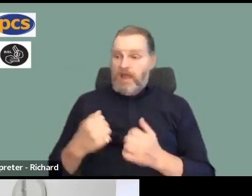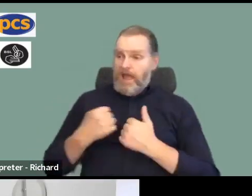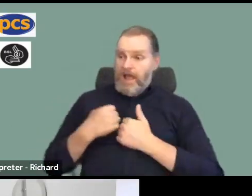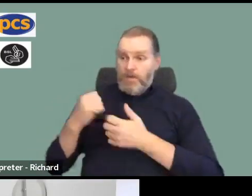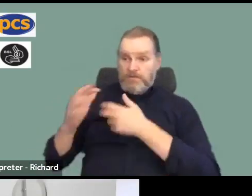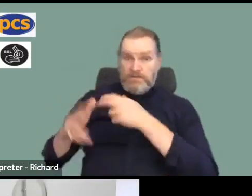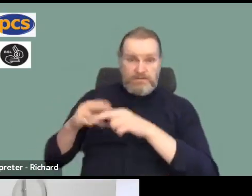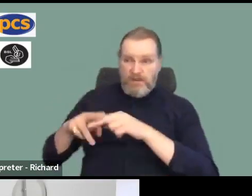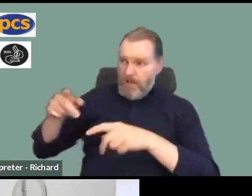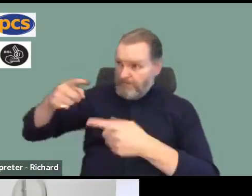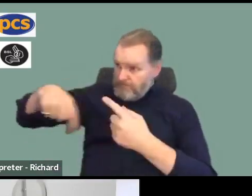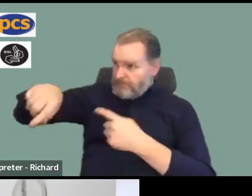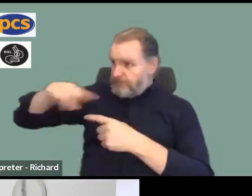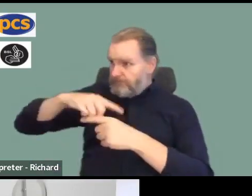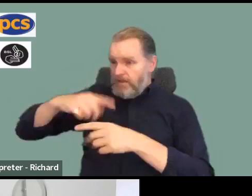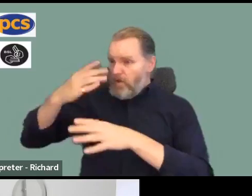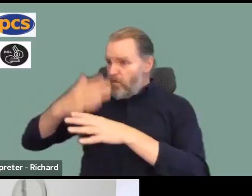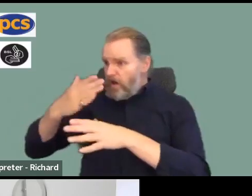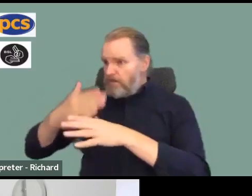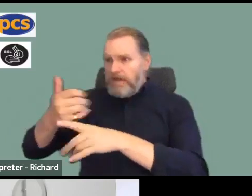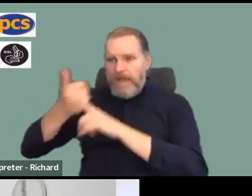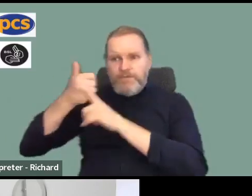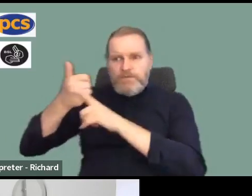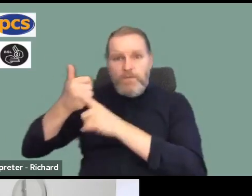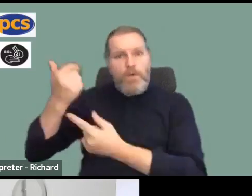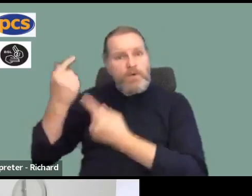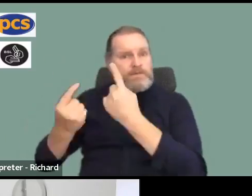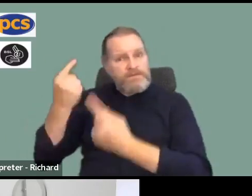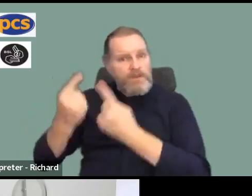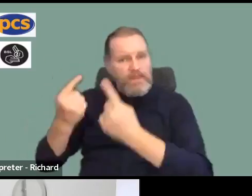action that everybody is able to support in one way or another.